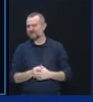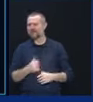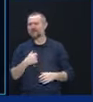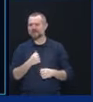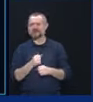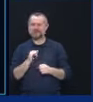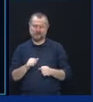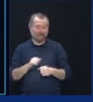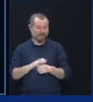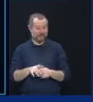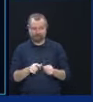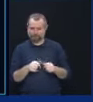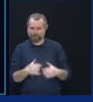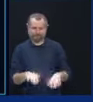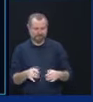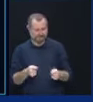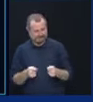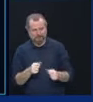the end. Thank you, Governor.